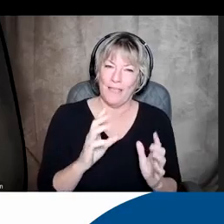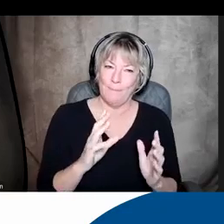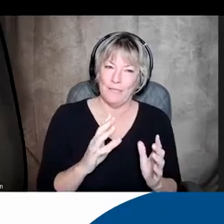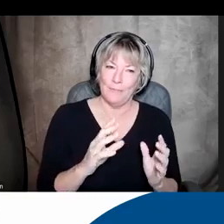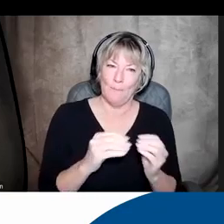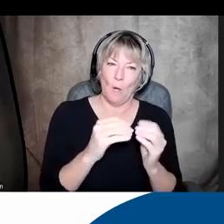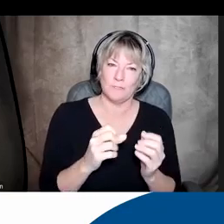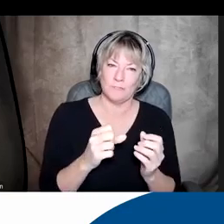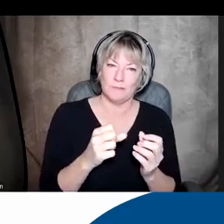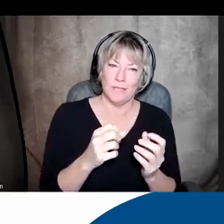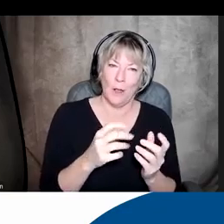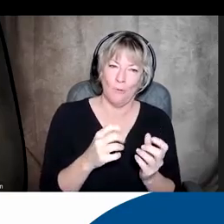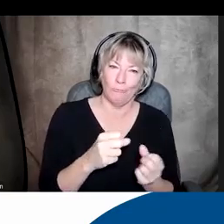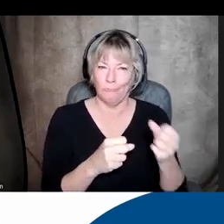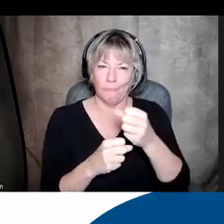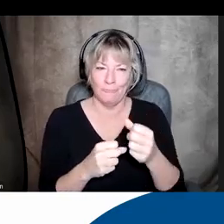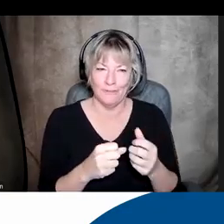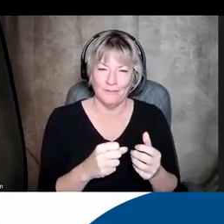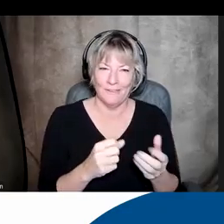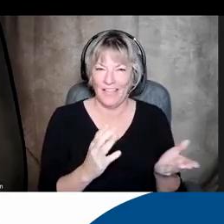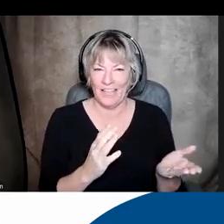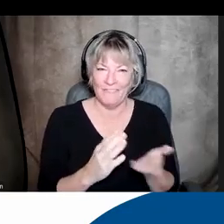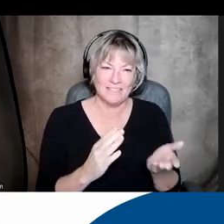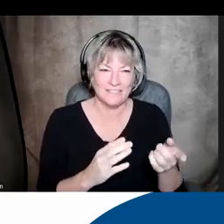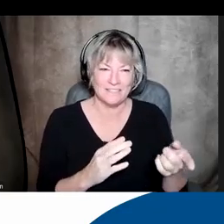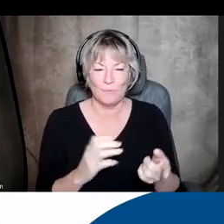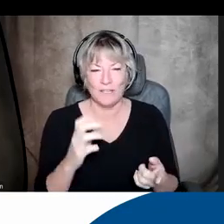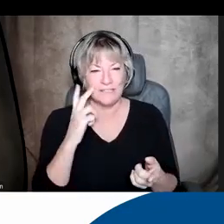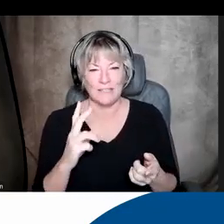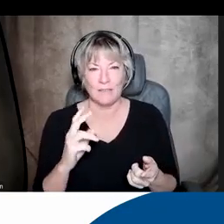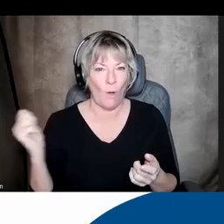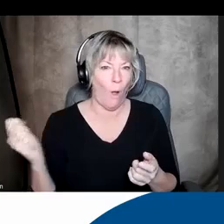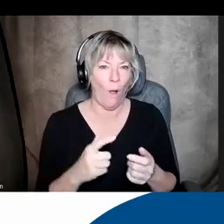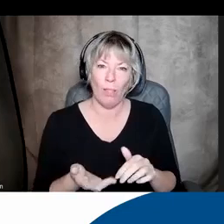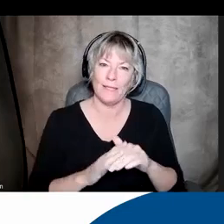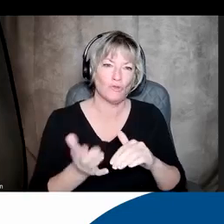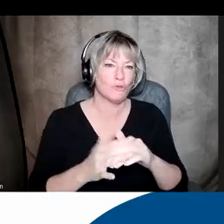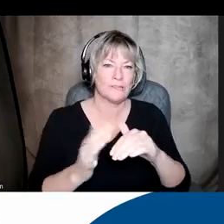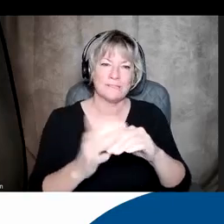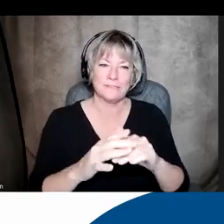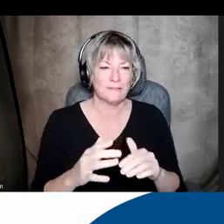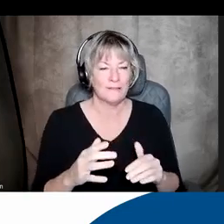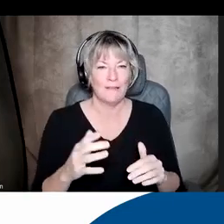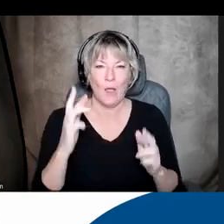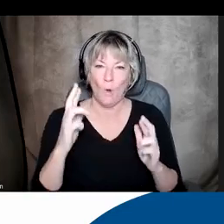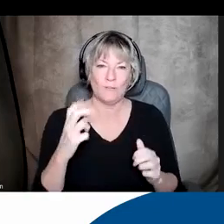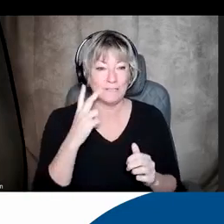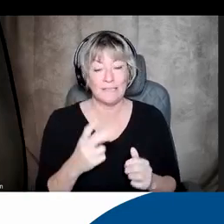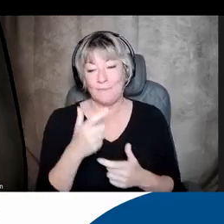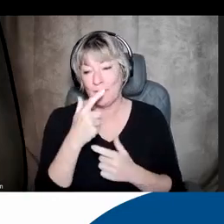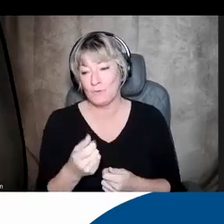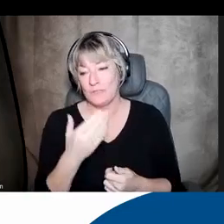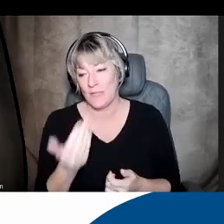most persuasive of the bodies and we can see that all the increases across the board that is being promised there. Really interesting stuff and